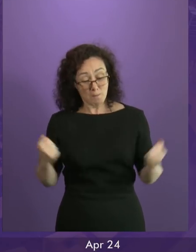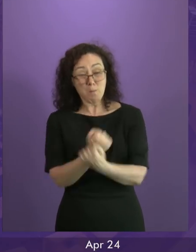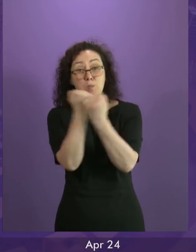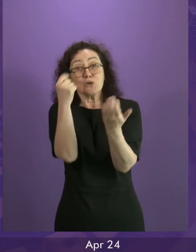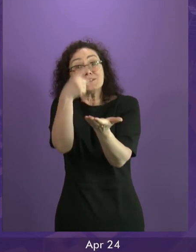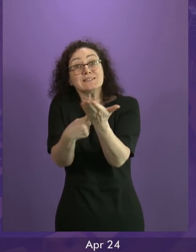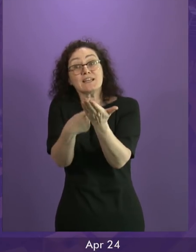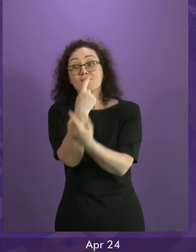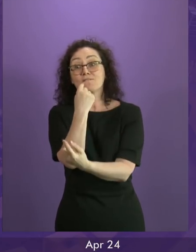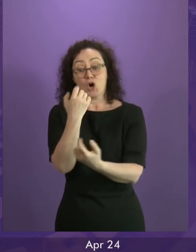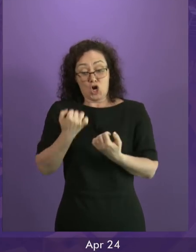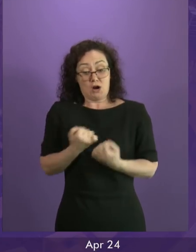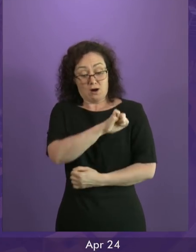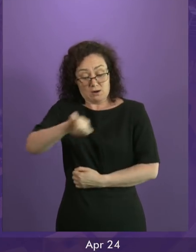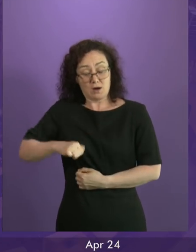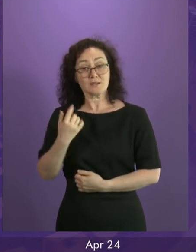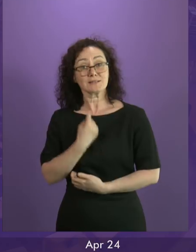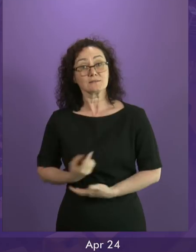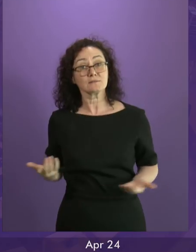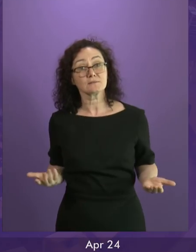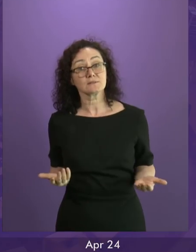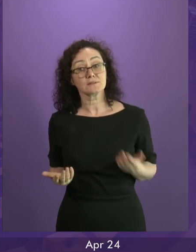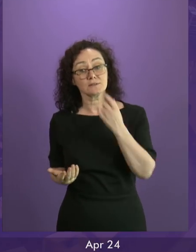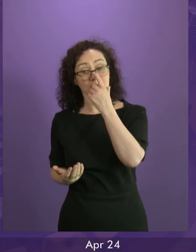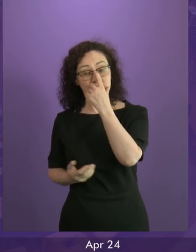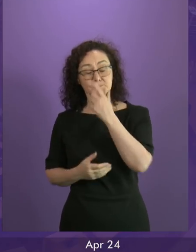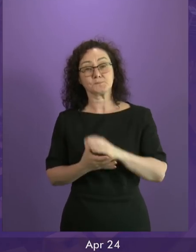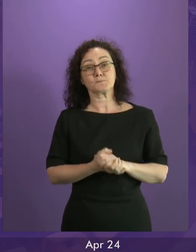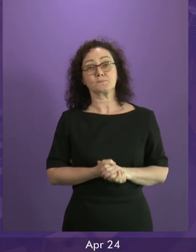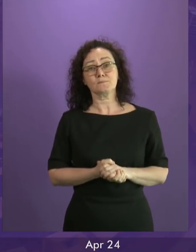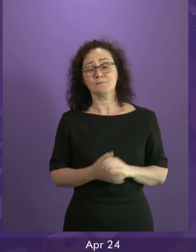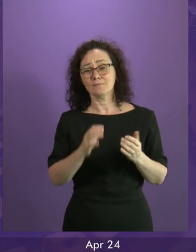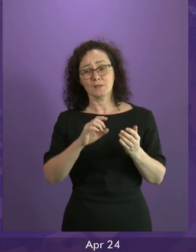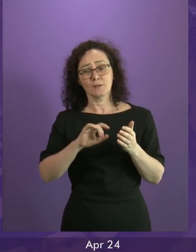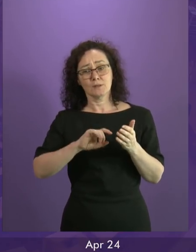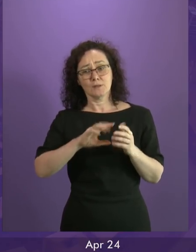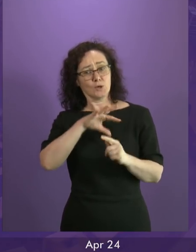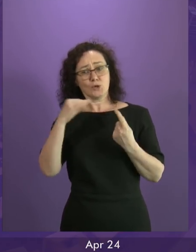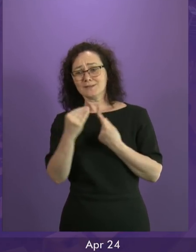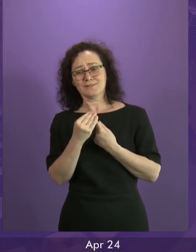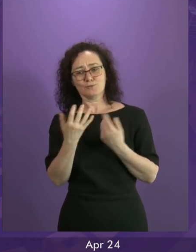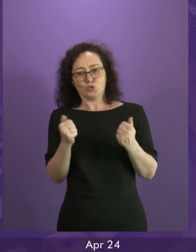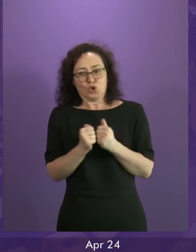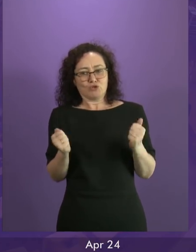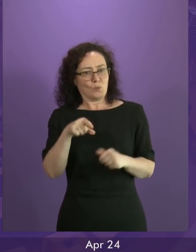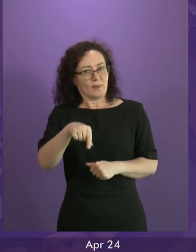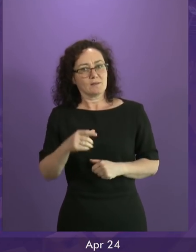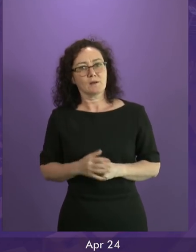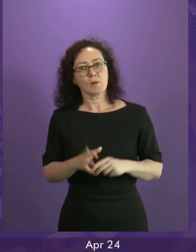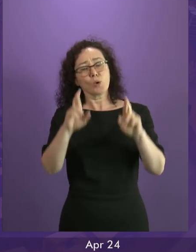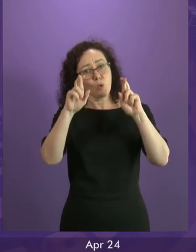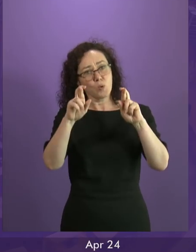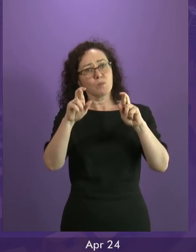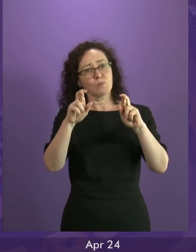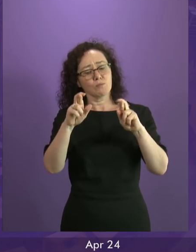hands of Conservatives that Scotland, by and large, does not vote for. So I hope we will hear proposals to that effect from the Scottish